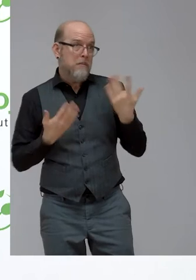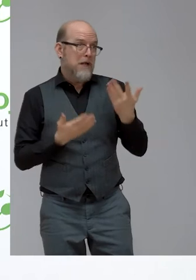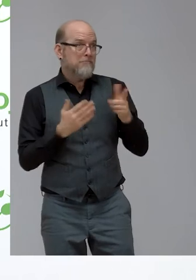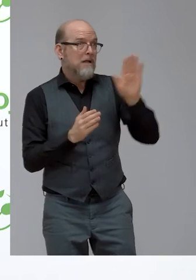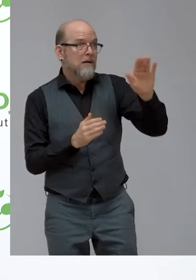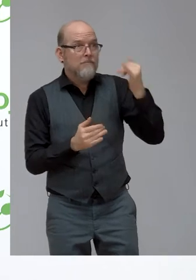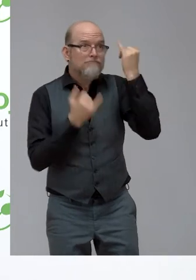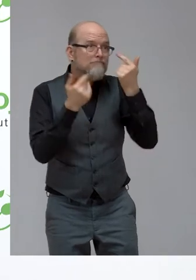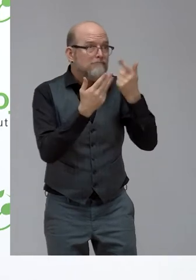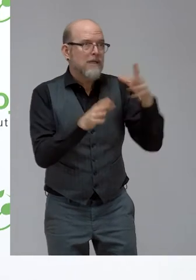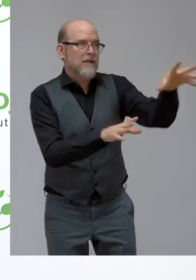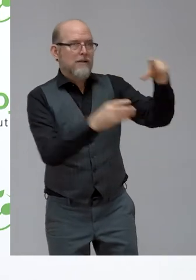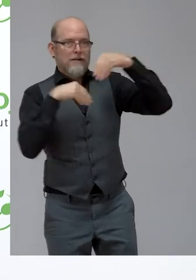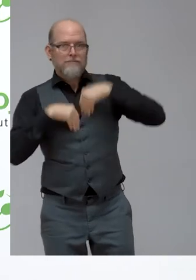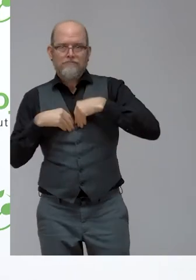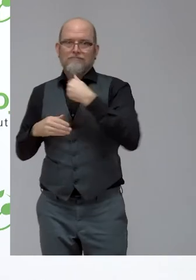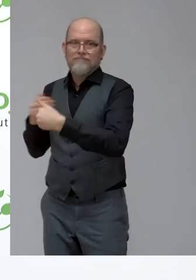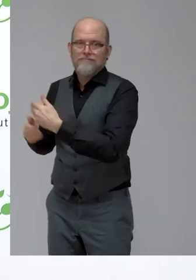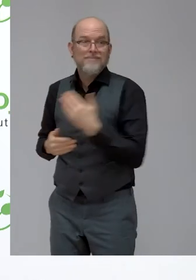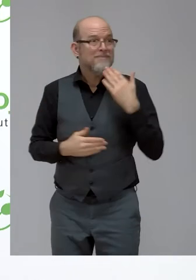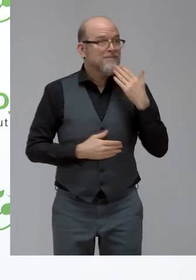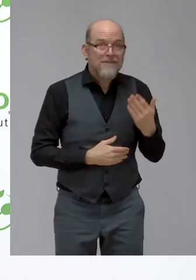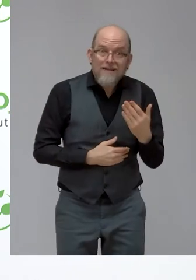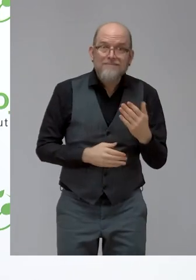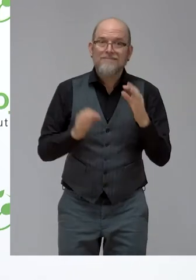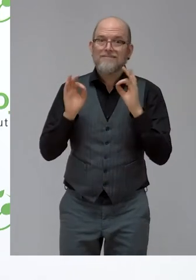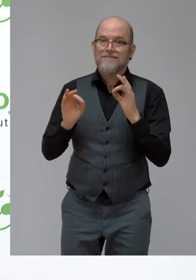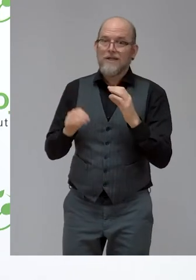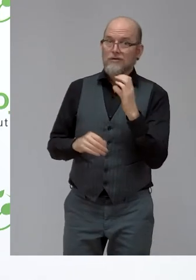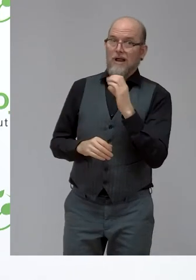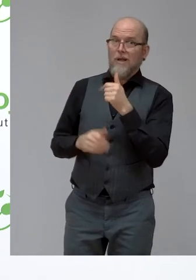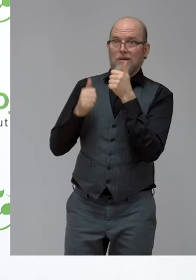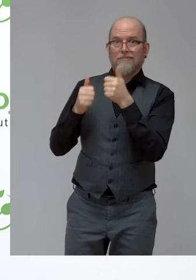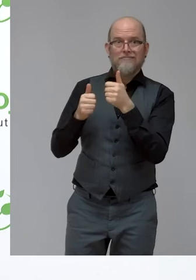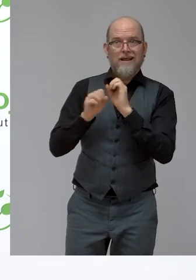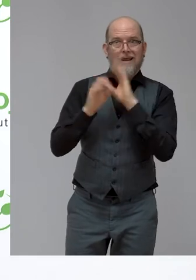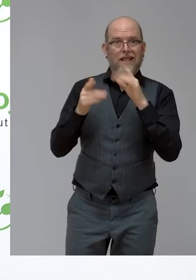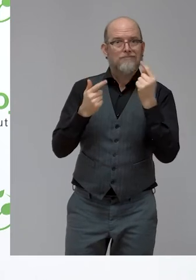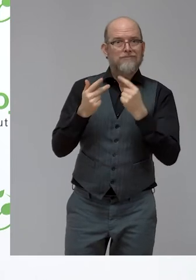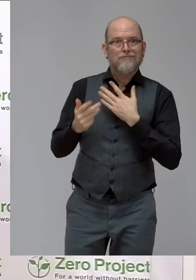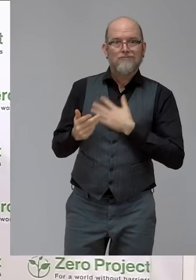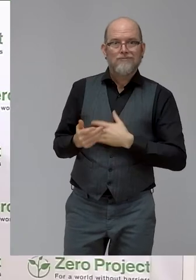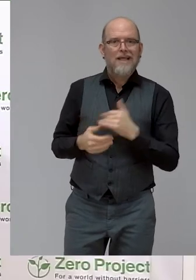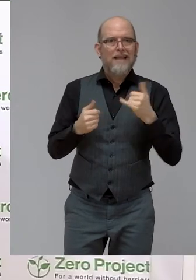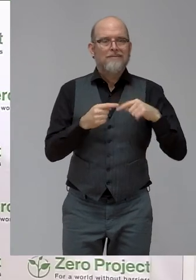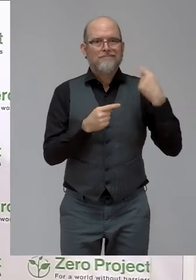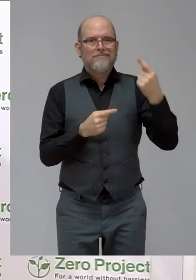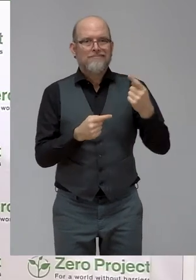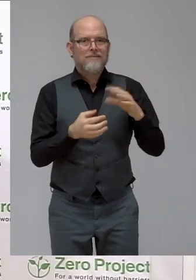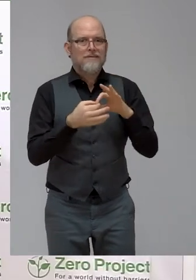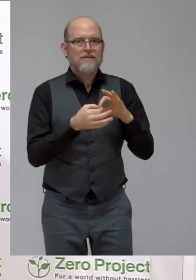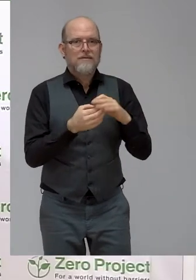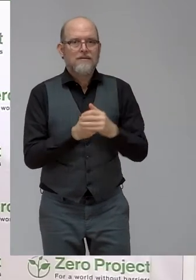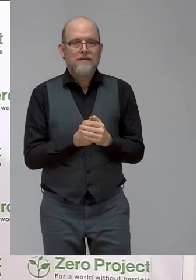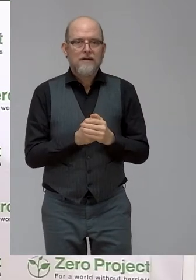Thank you so much, Charlotte. This was really helpful and enlightening. I would like now to bring in Joy, Joy Morozov, who joins me here in the